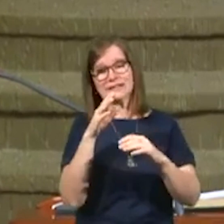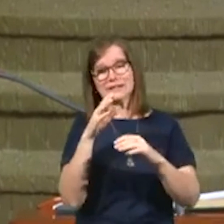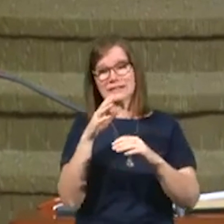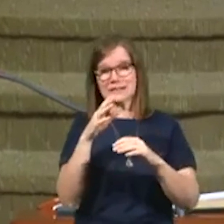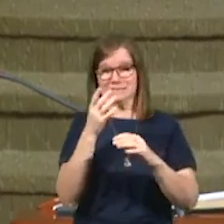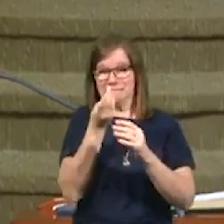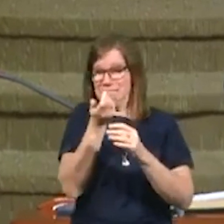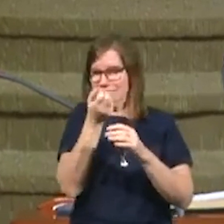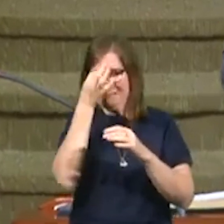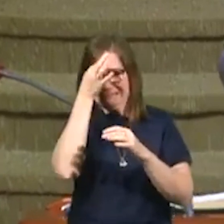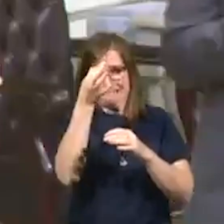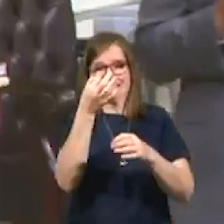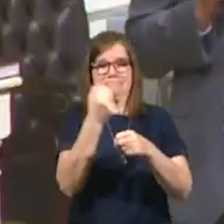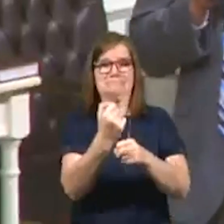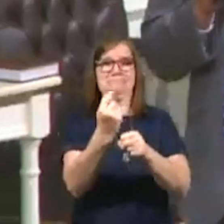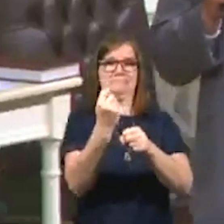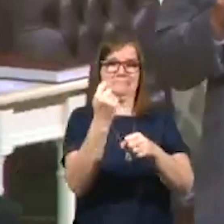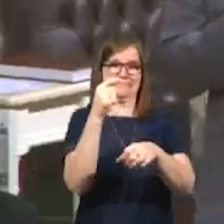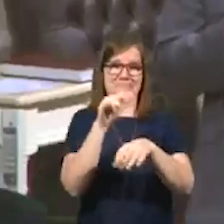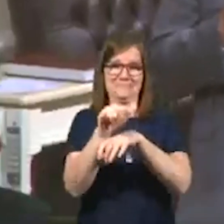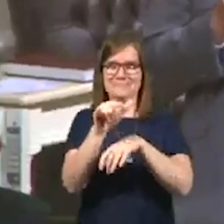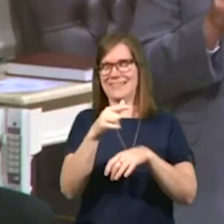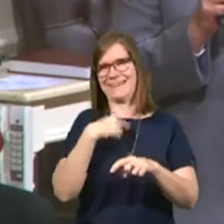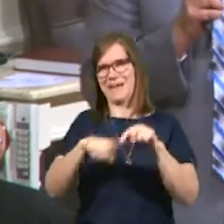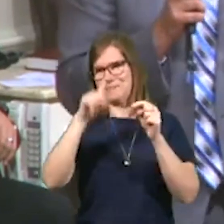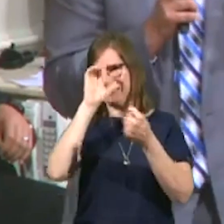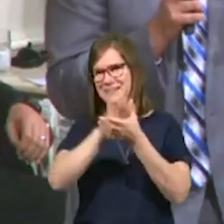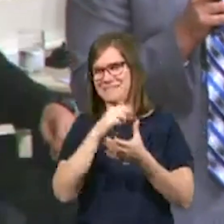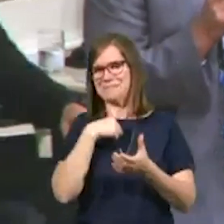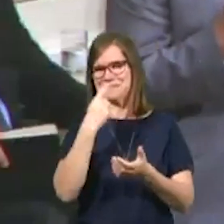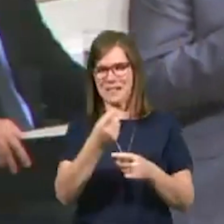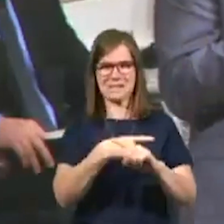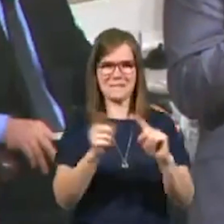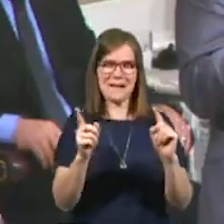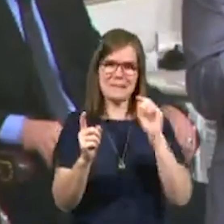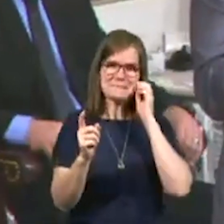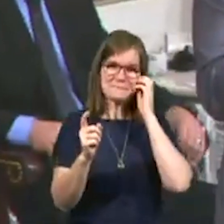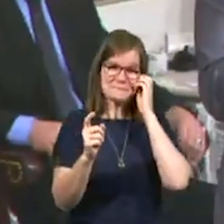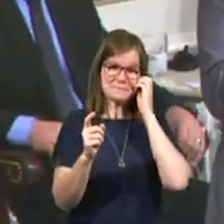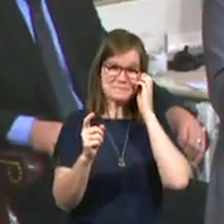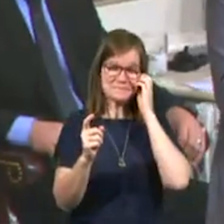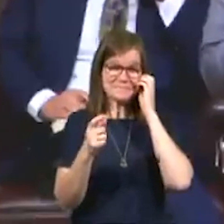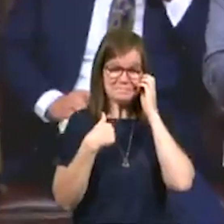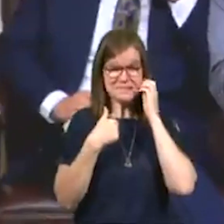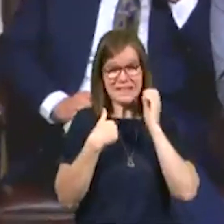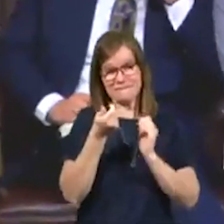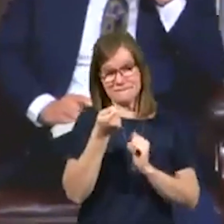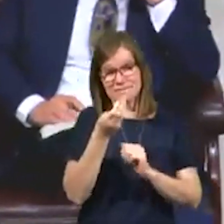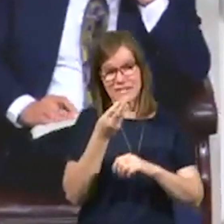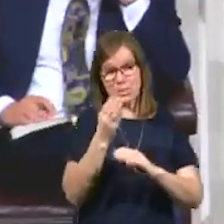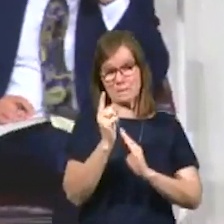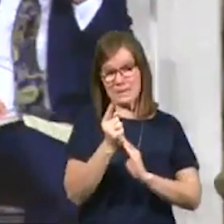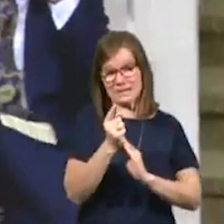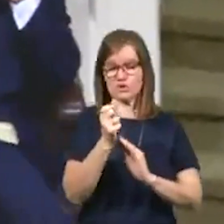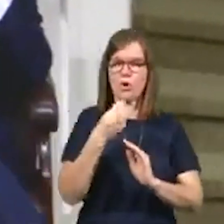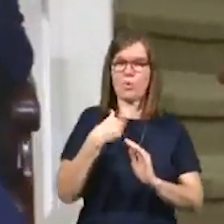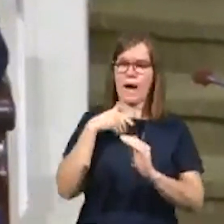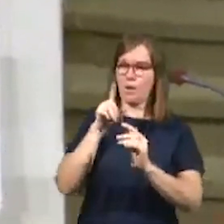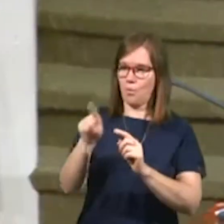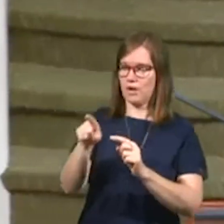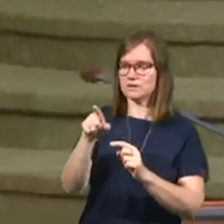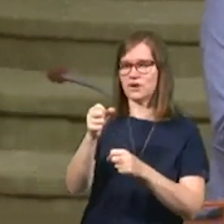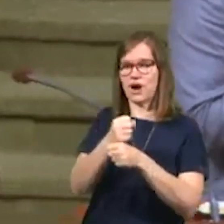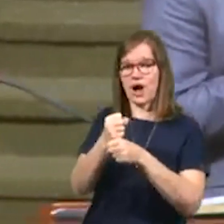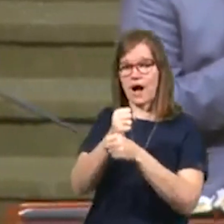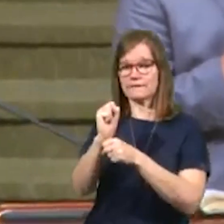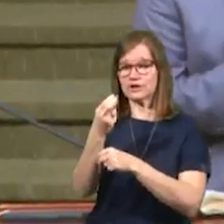catch my flight. And so I can't believe I'm telling this, but, uh, I, uh, had a few minutes. So I went to a coffee shop and I just got some